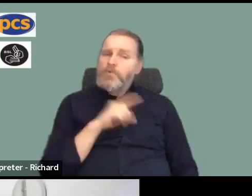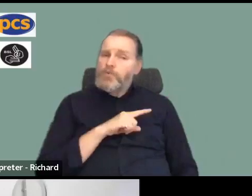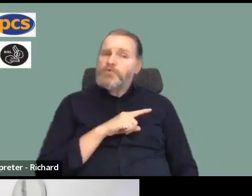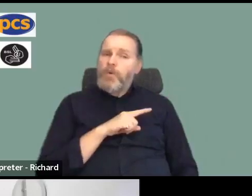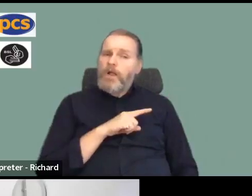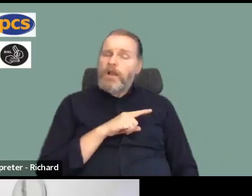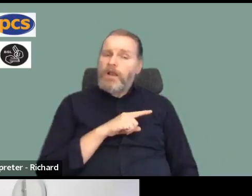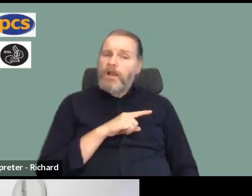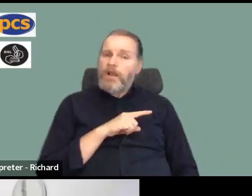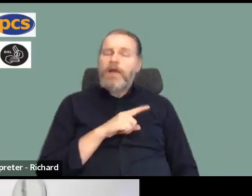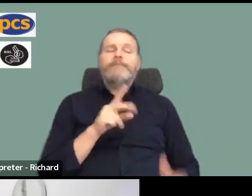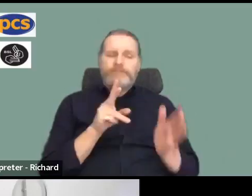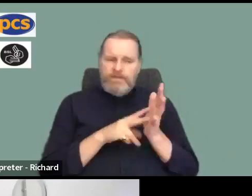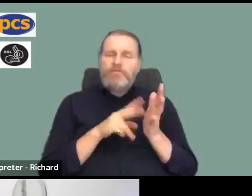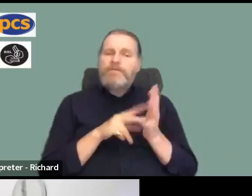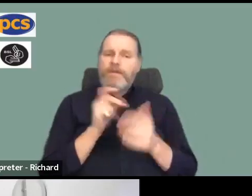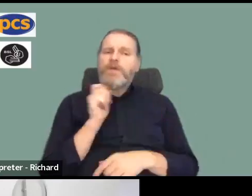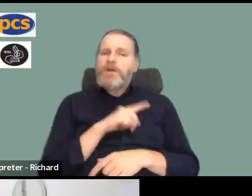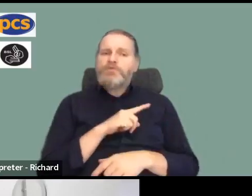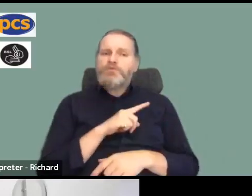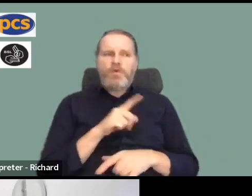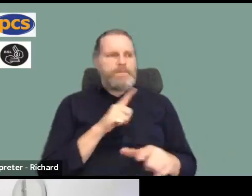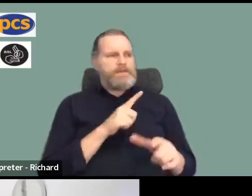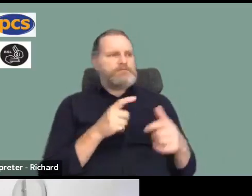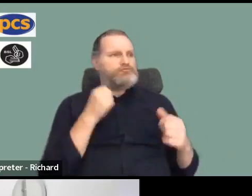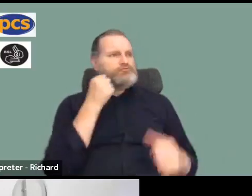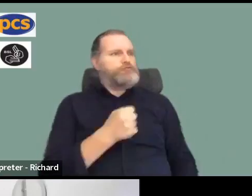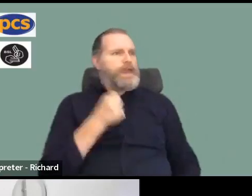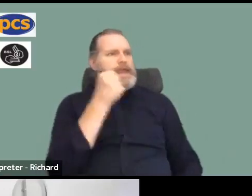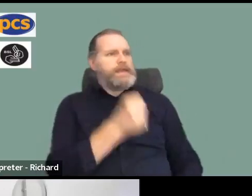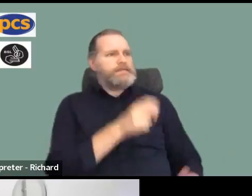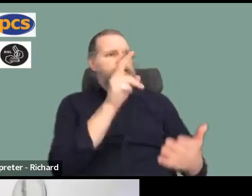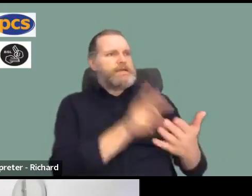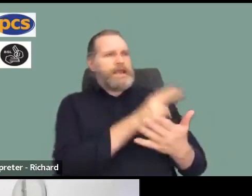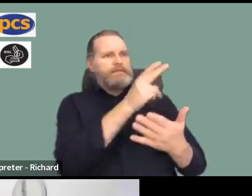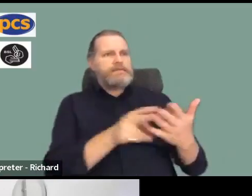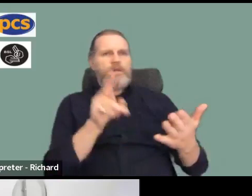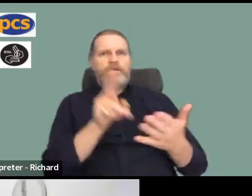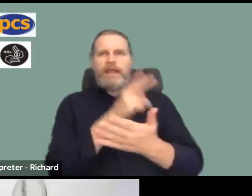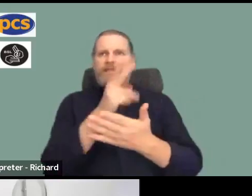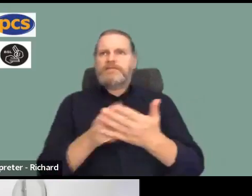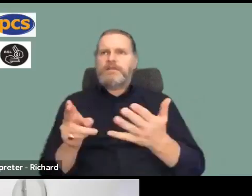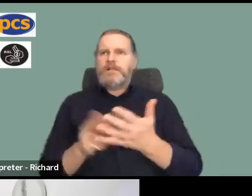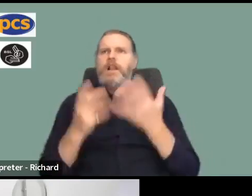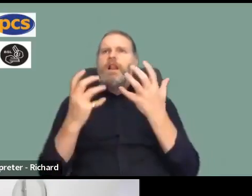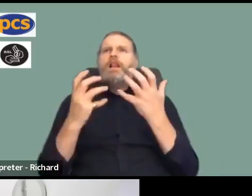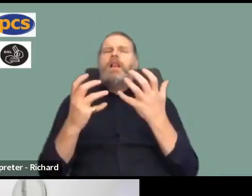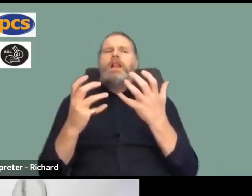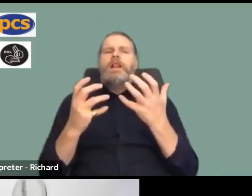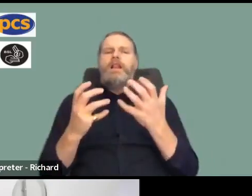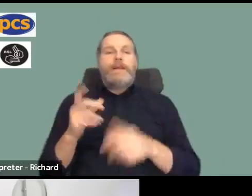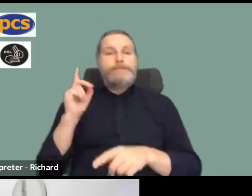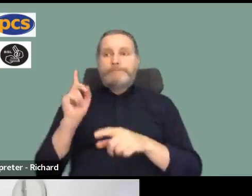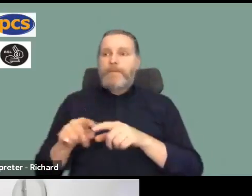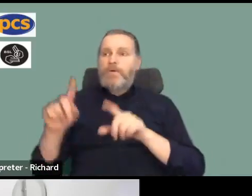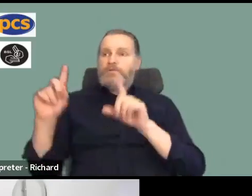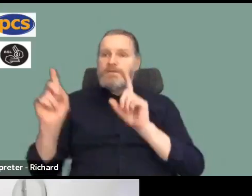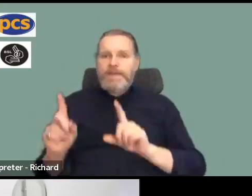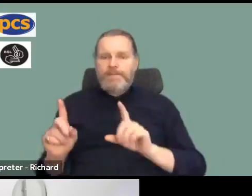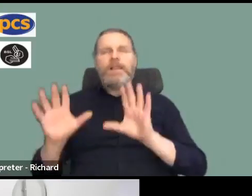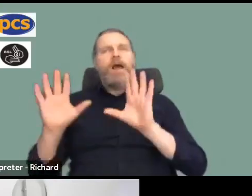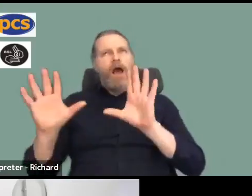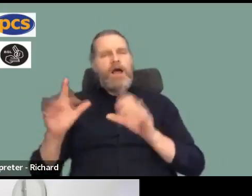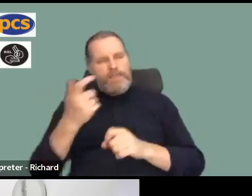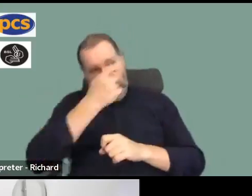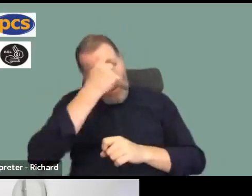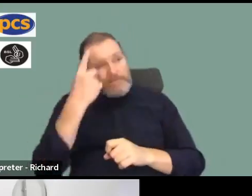demonstrated, strikes and inconvenience them so much. And actually, the reason for that is almost certainly, because most members of the public empathise, because they